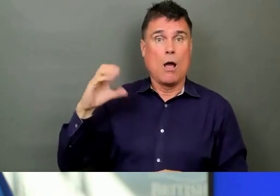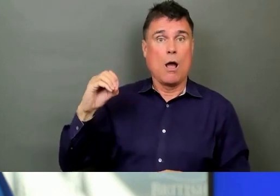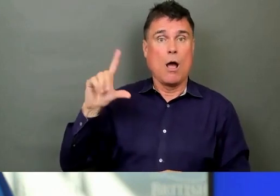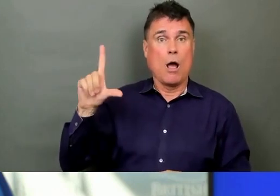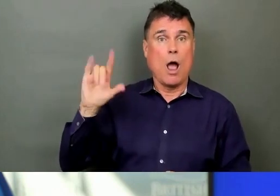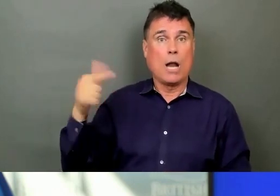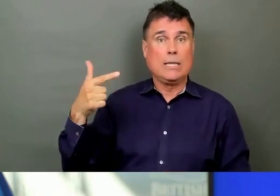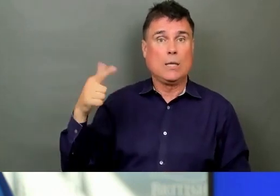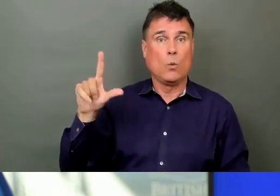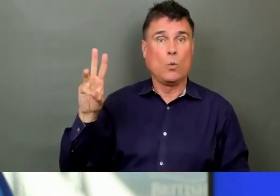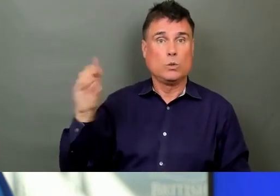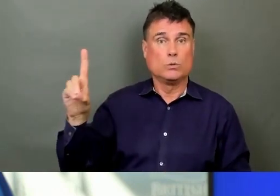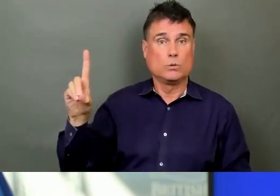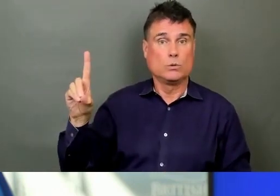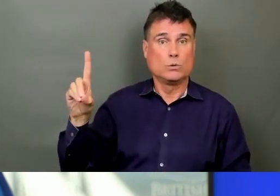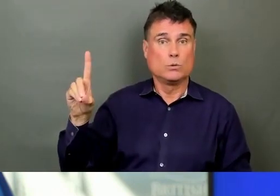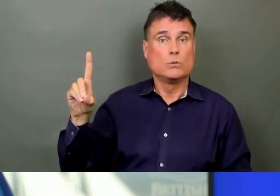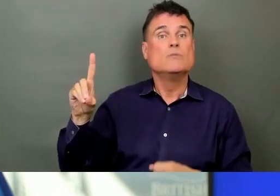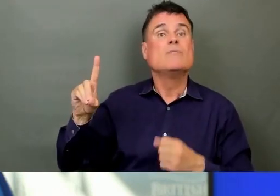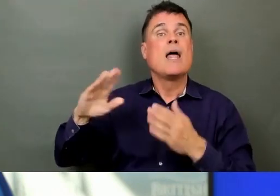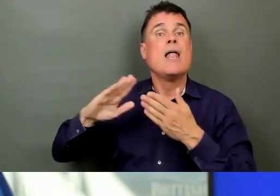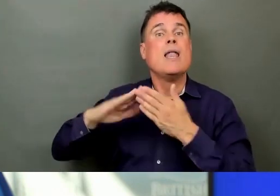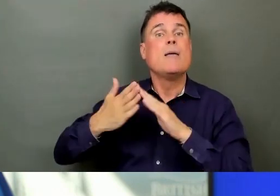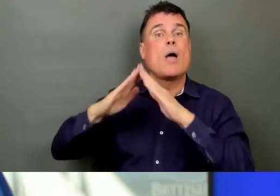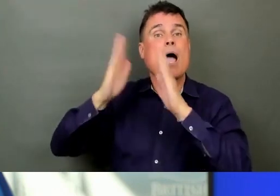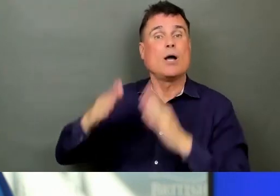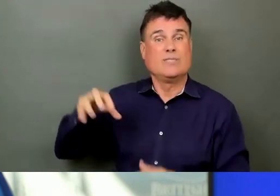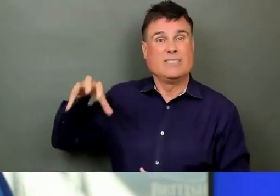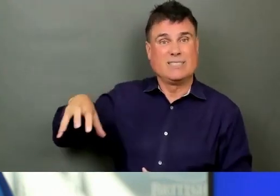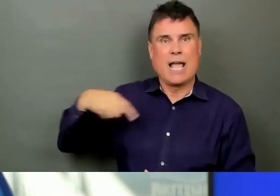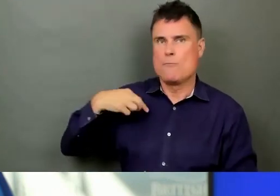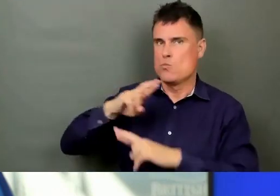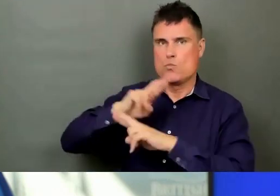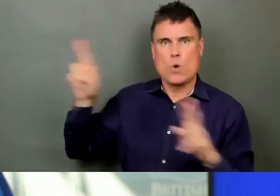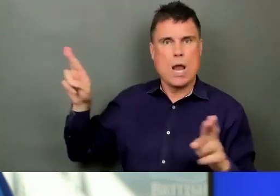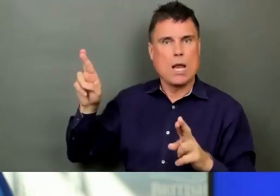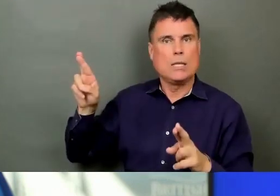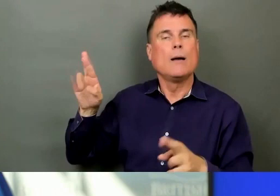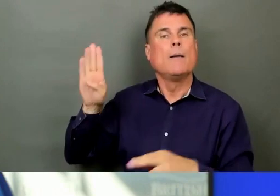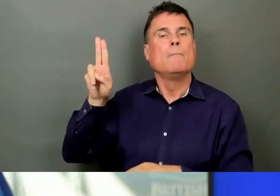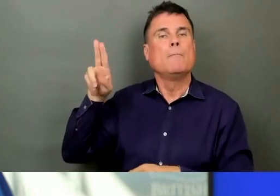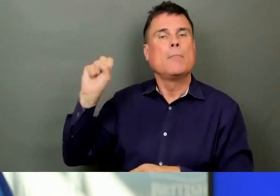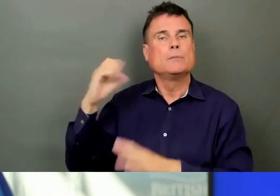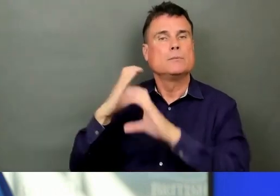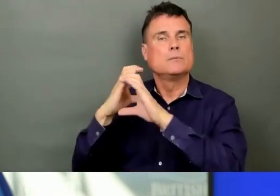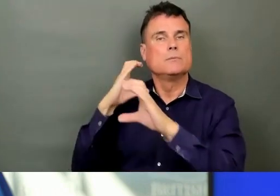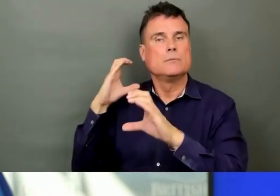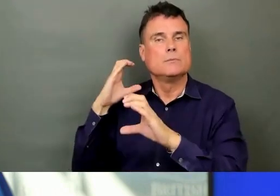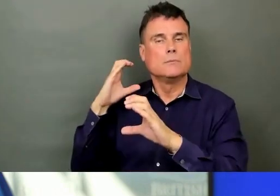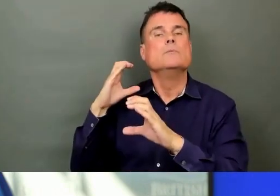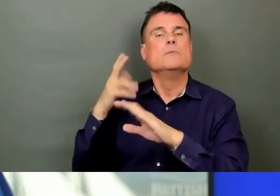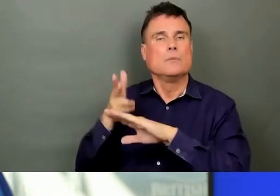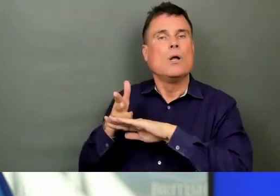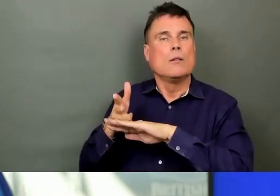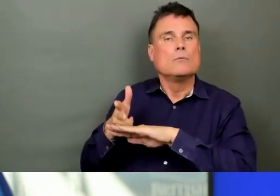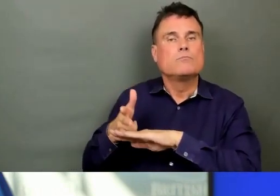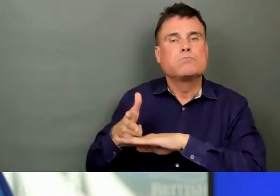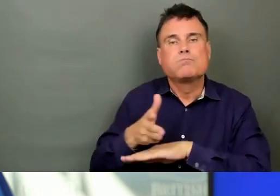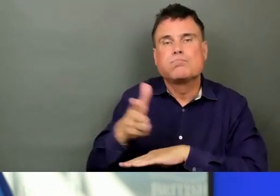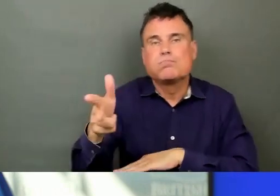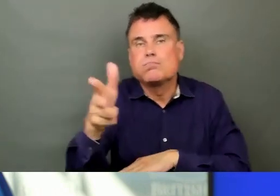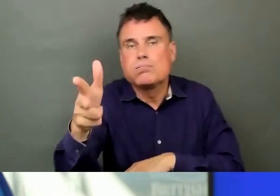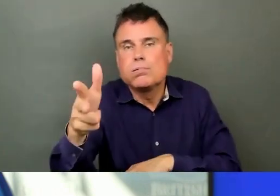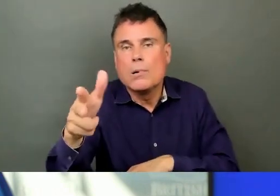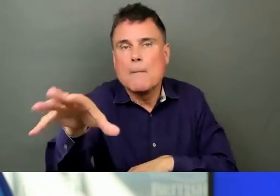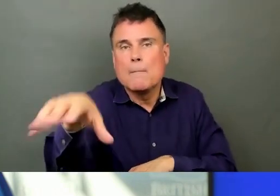access to a cooling centre at the neighbourhood house, that's an example of that. yes, I think one of the, it's